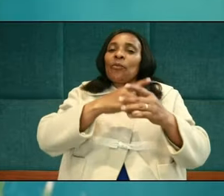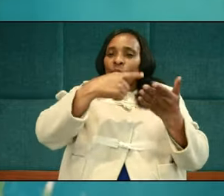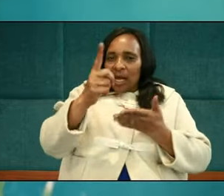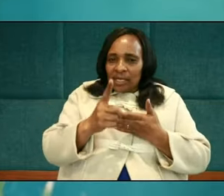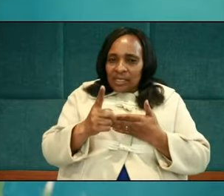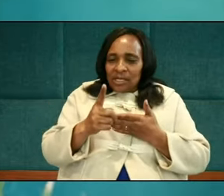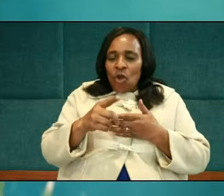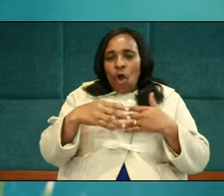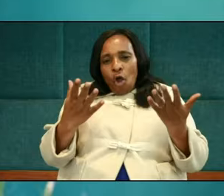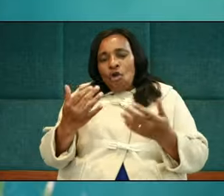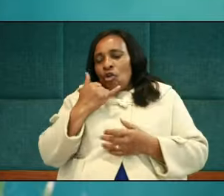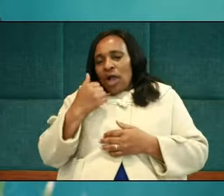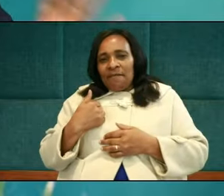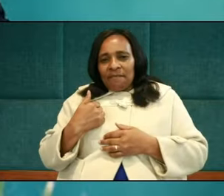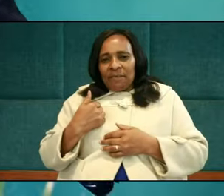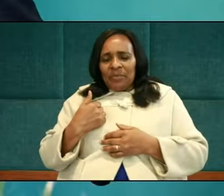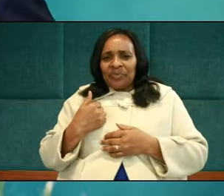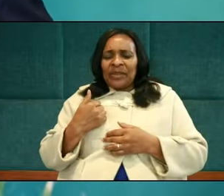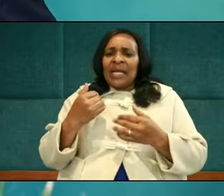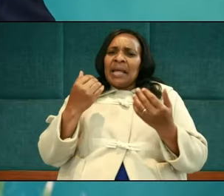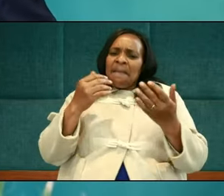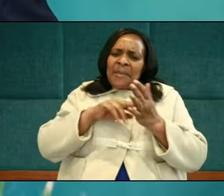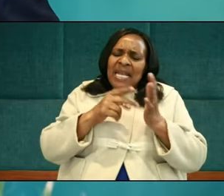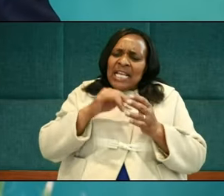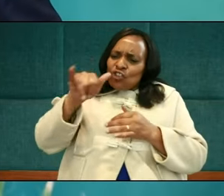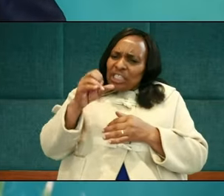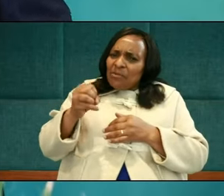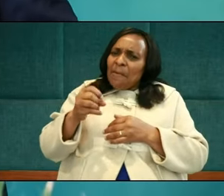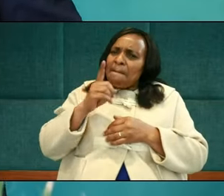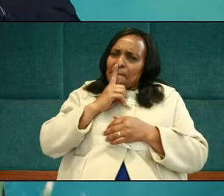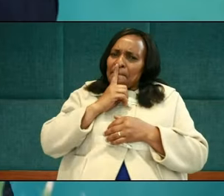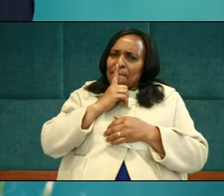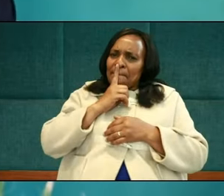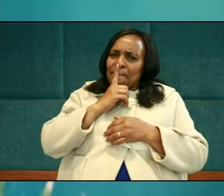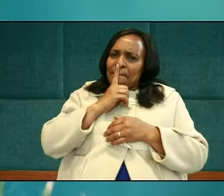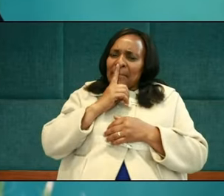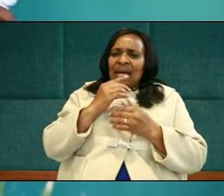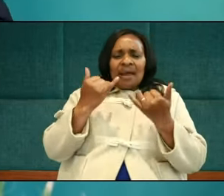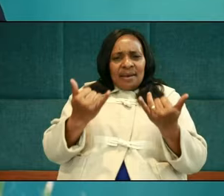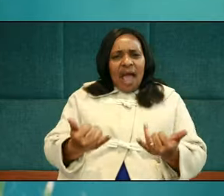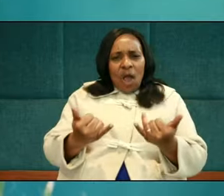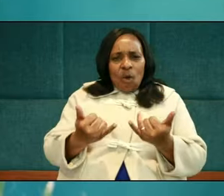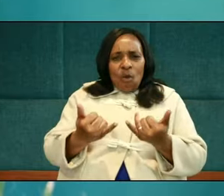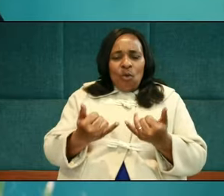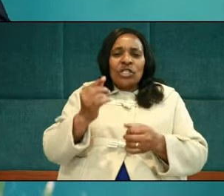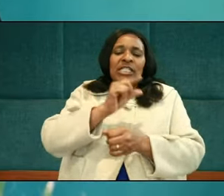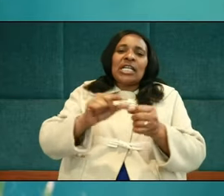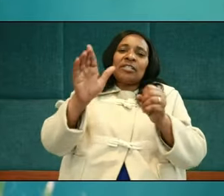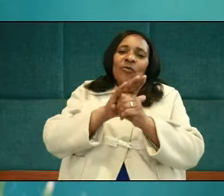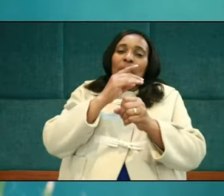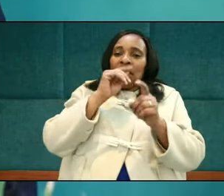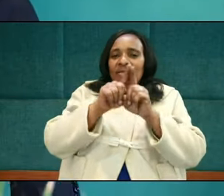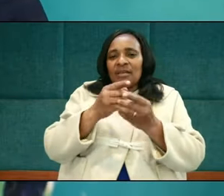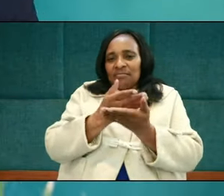when we are wrong. Joseph was right. And now, he's gracious to